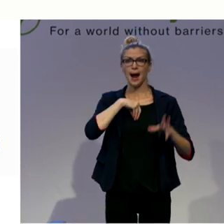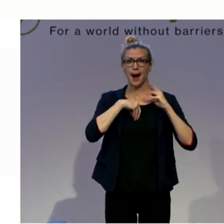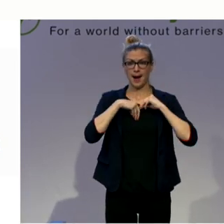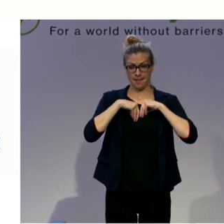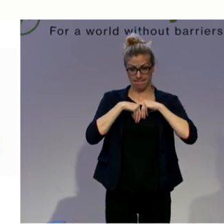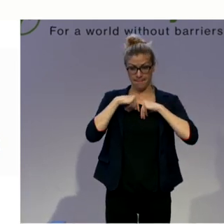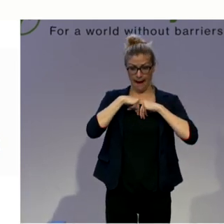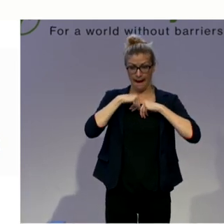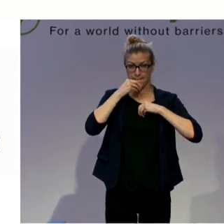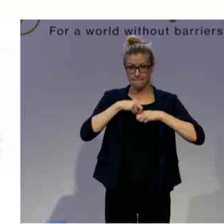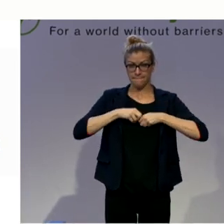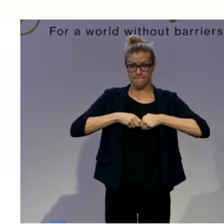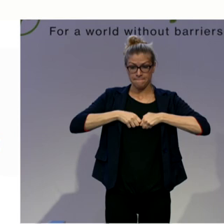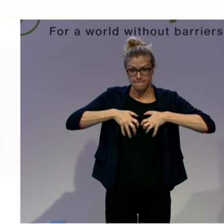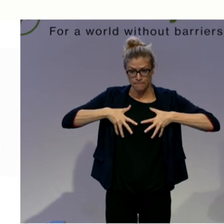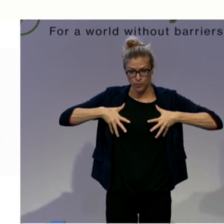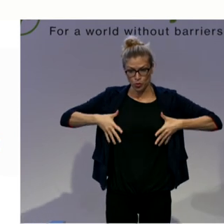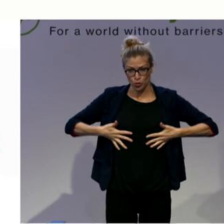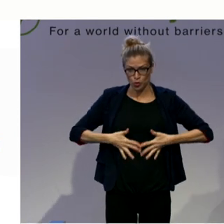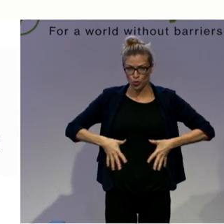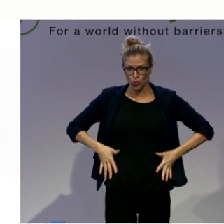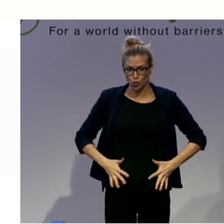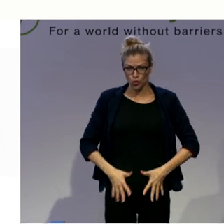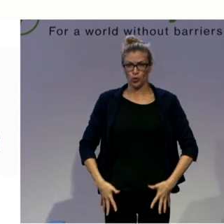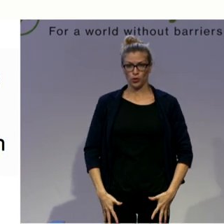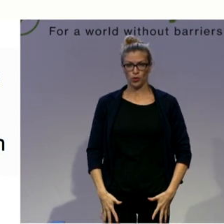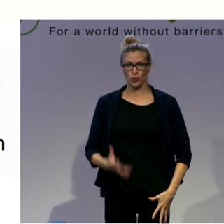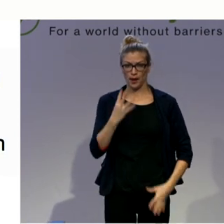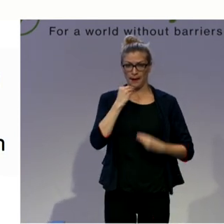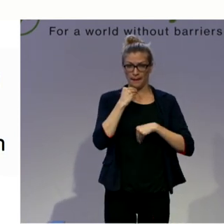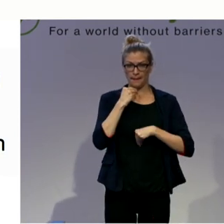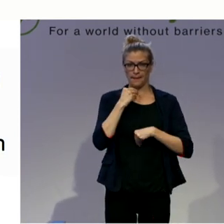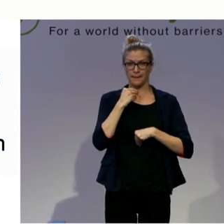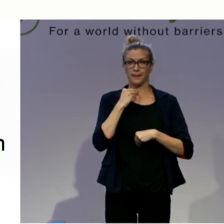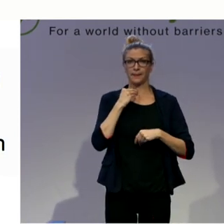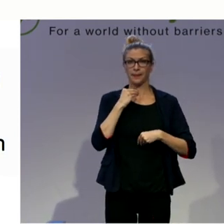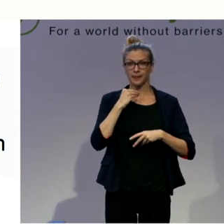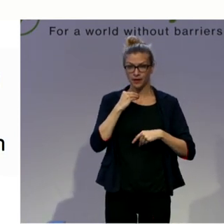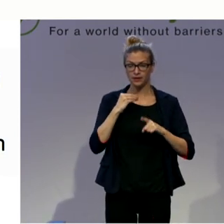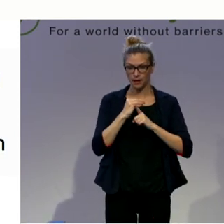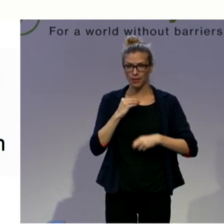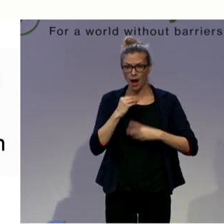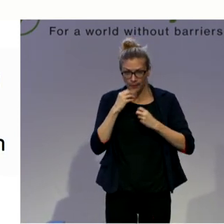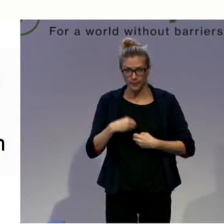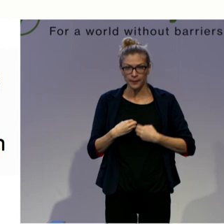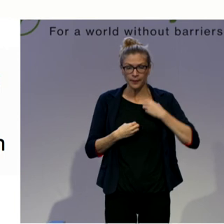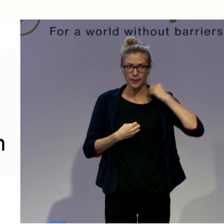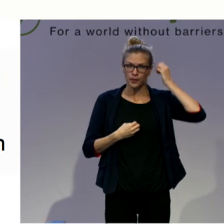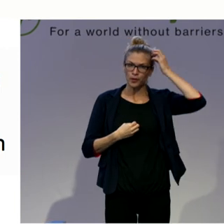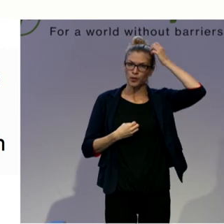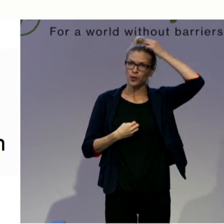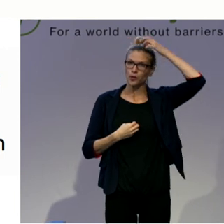is filled with the air. So goes head down with our neck. As we